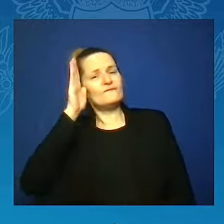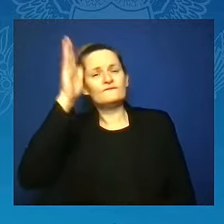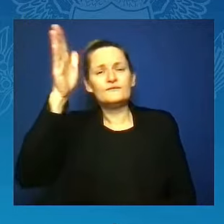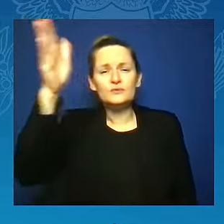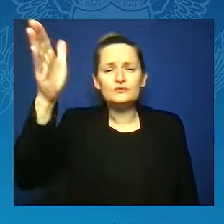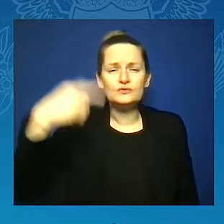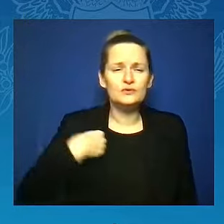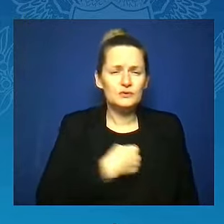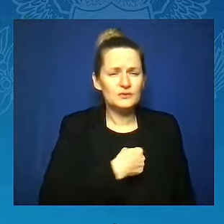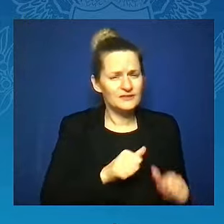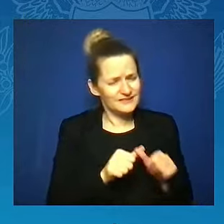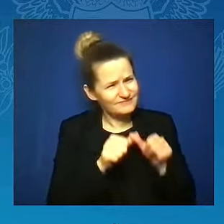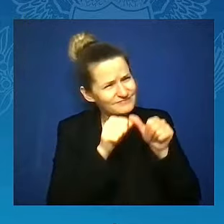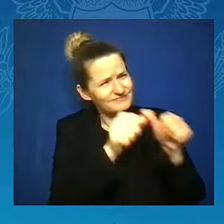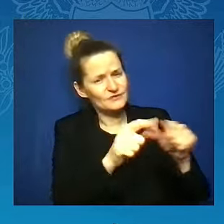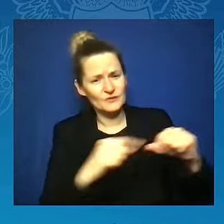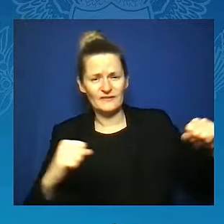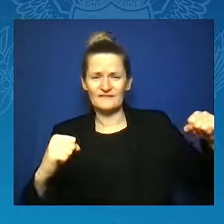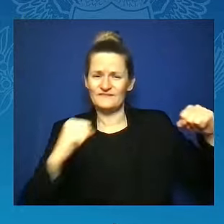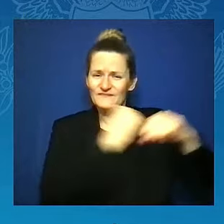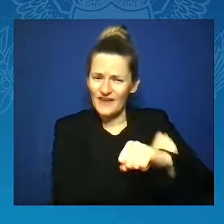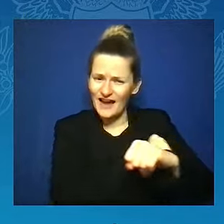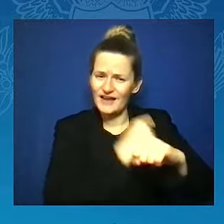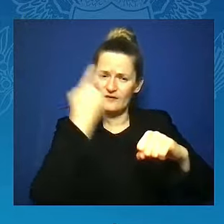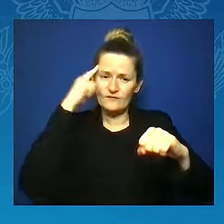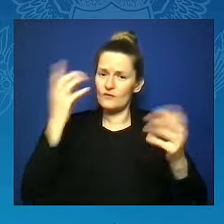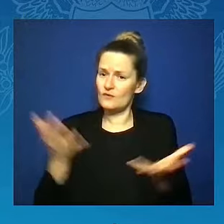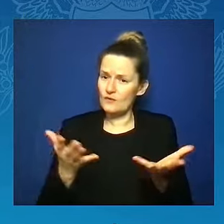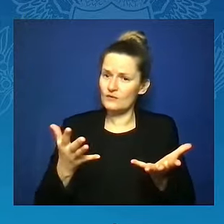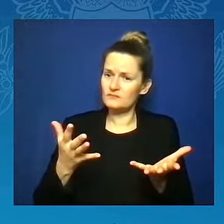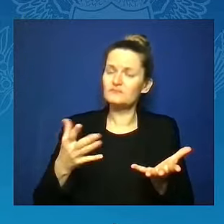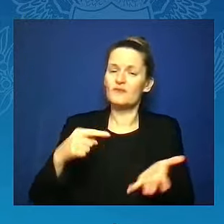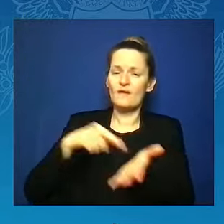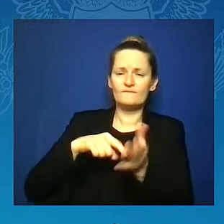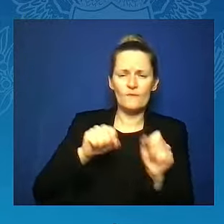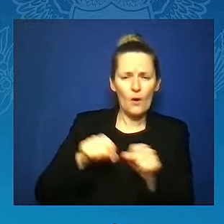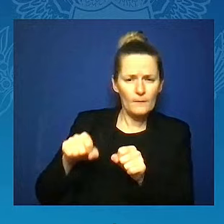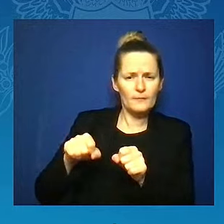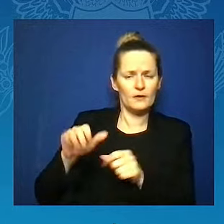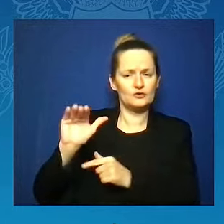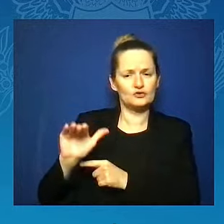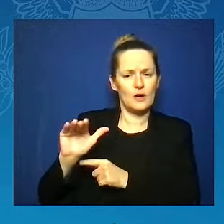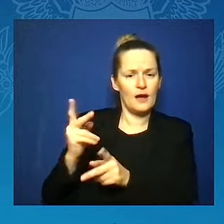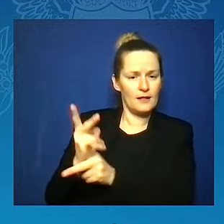affordable child care, affordable elder care, and paid family leave.